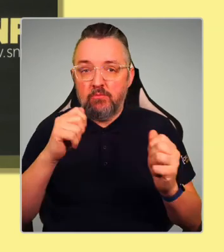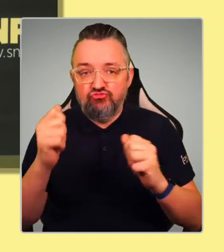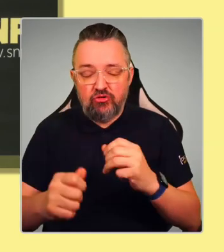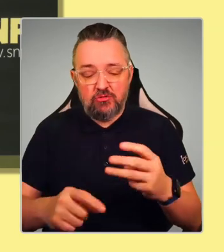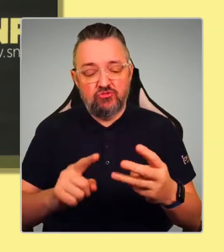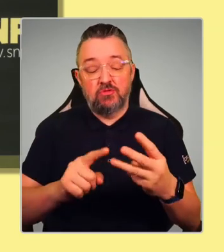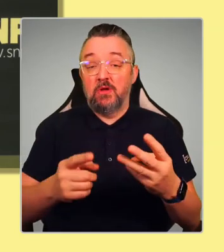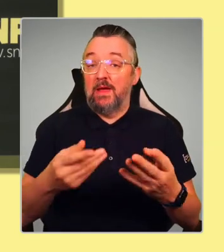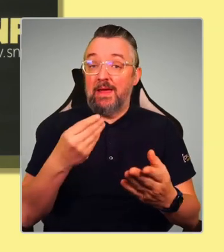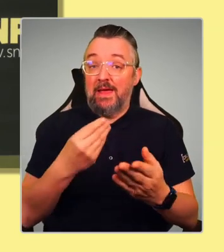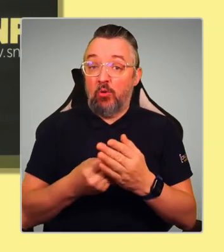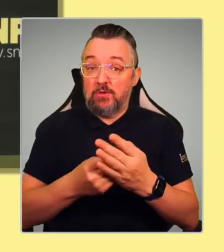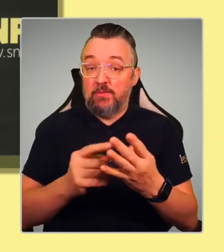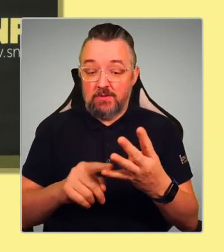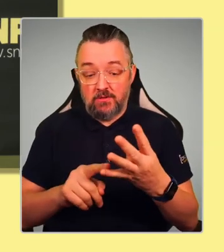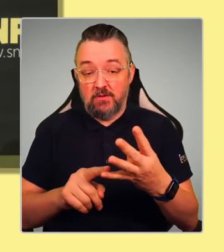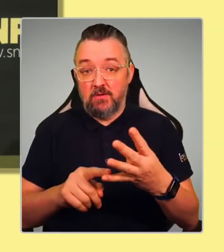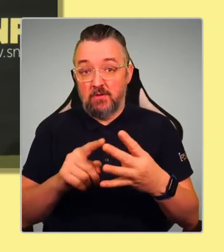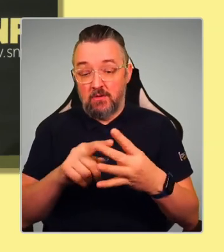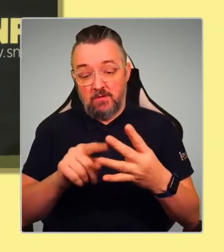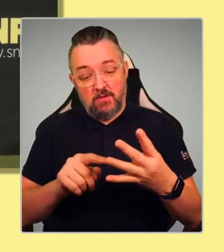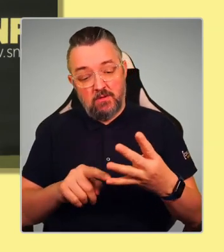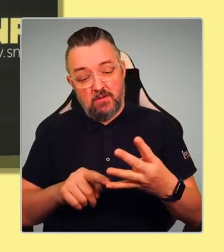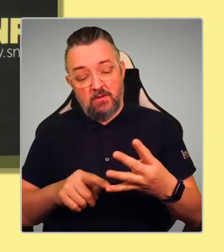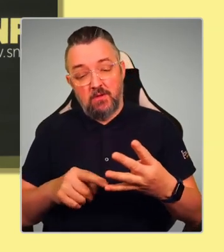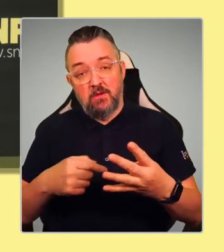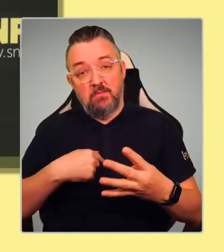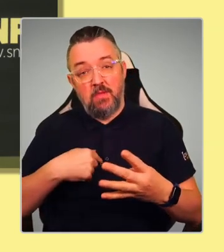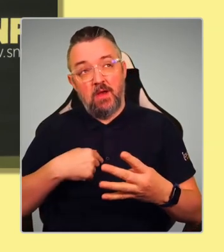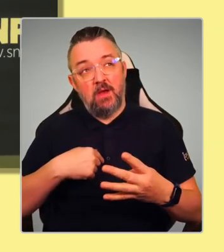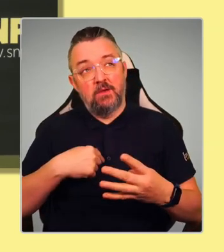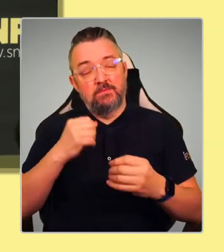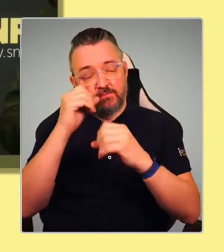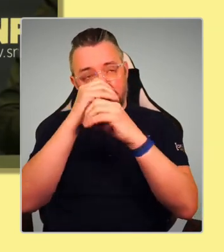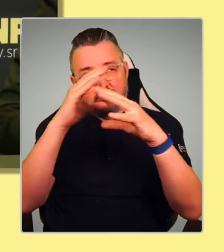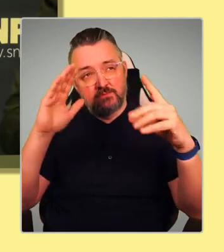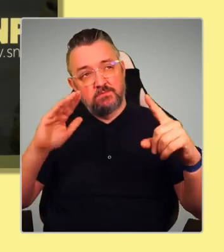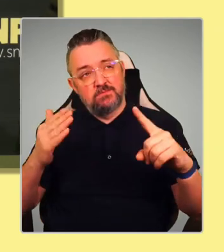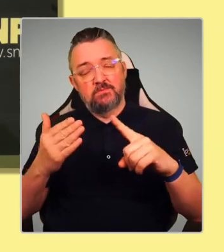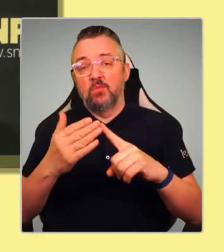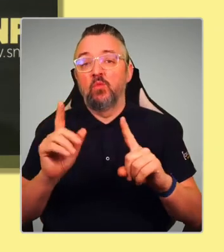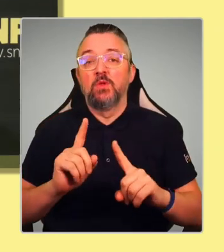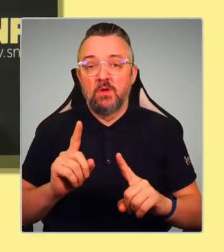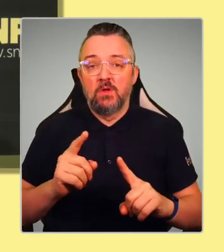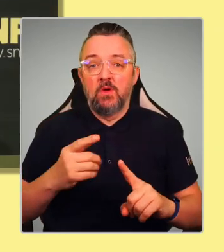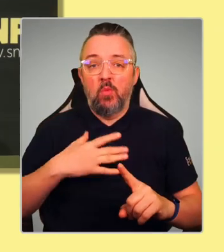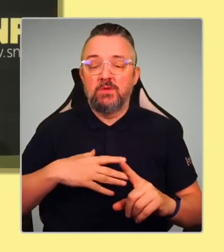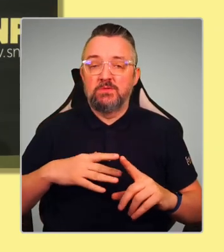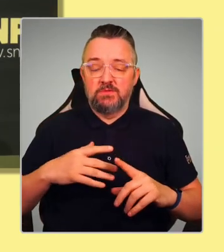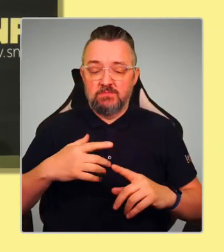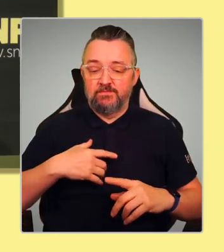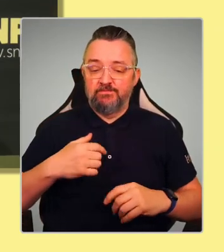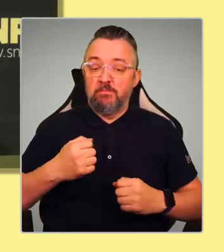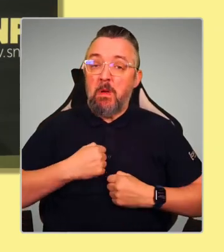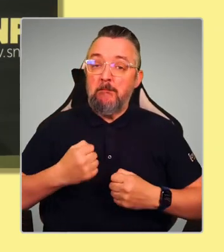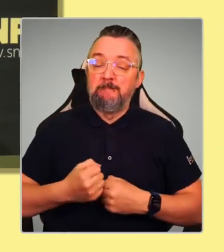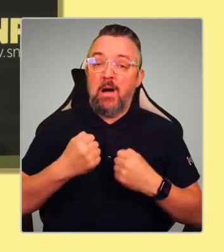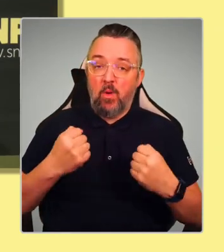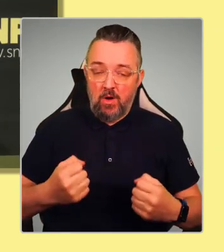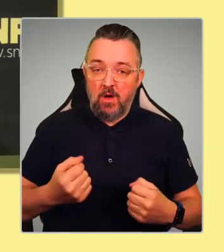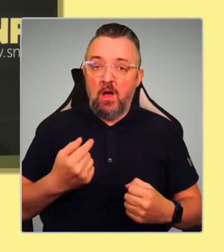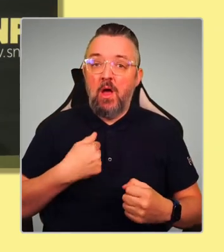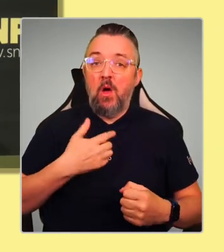my defining mission is to try and do everything within my power to end poverty.